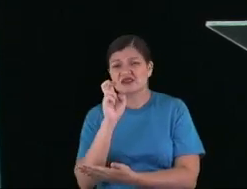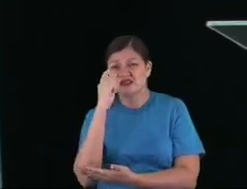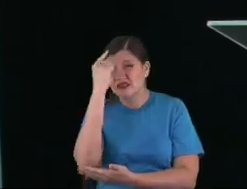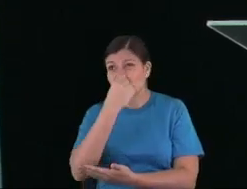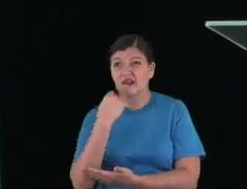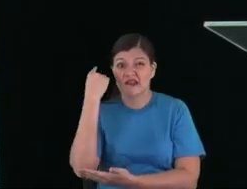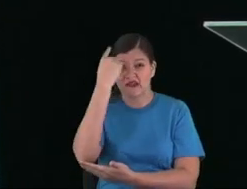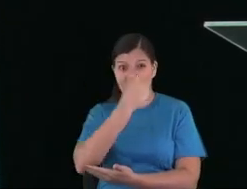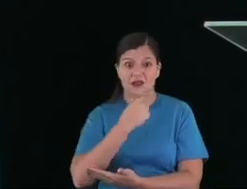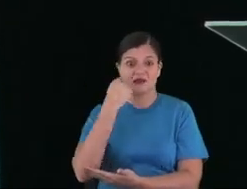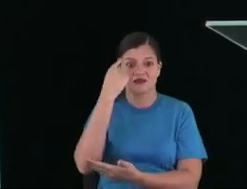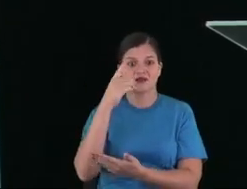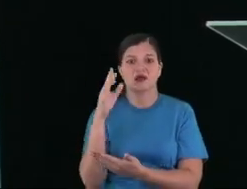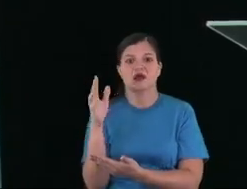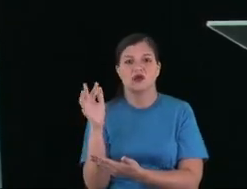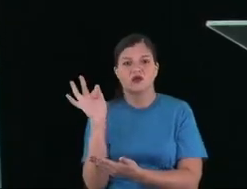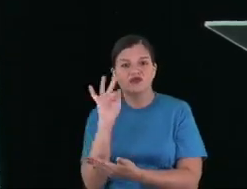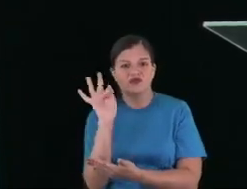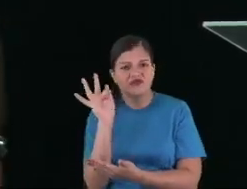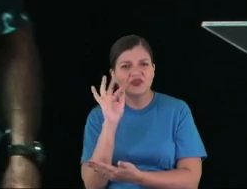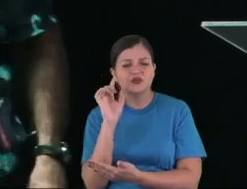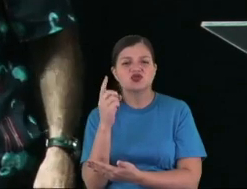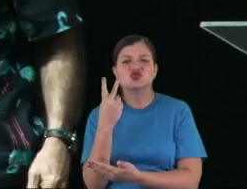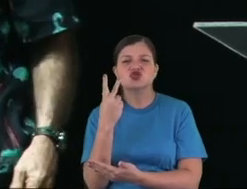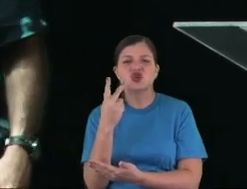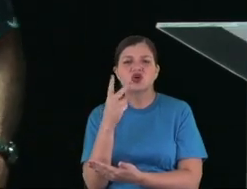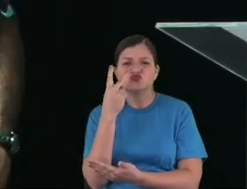you take like 96 hours,